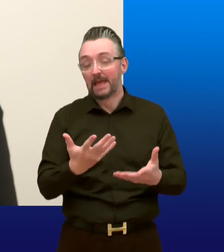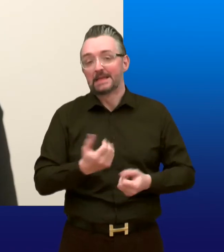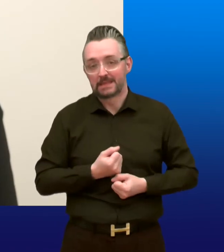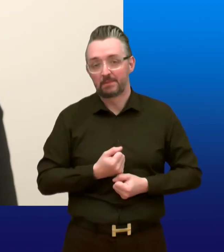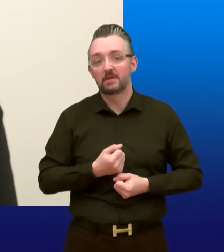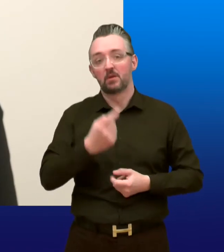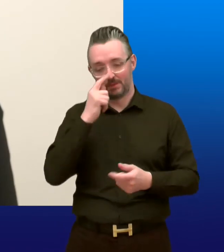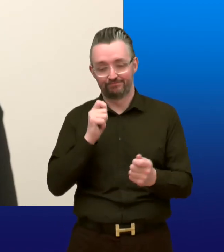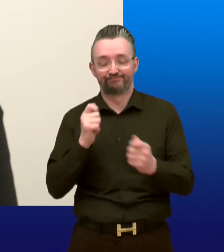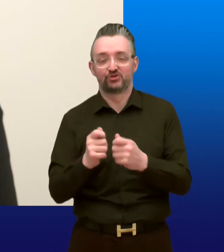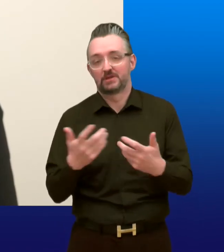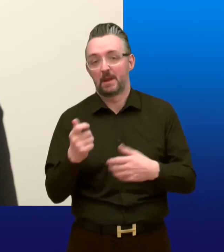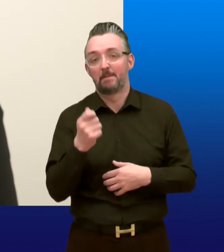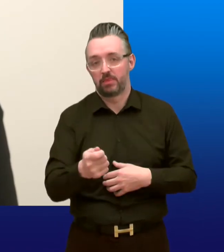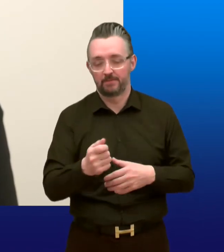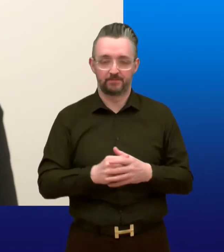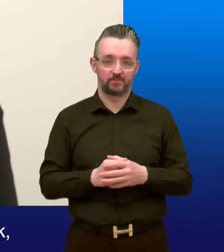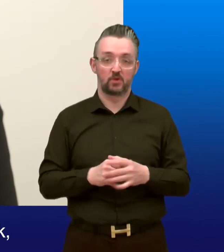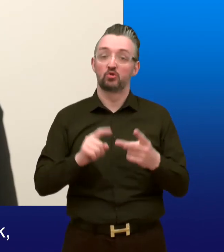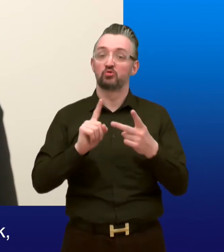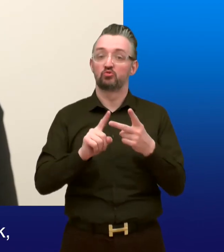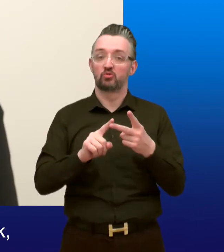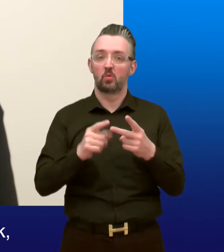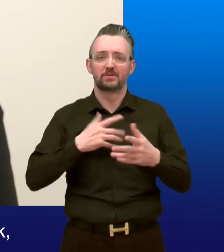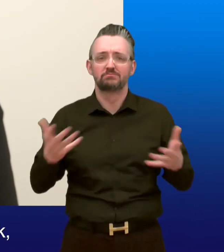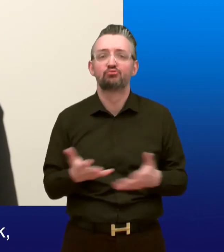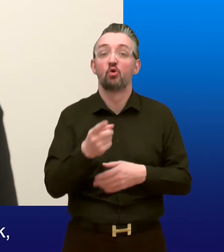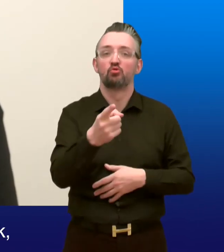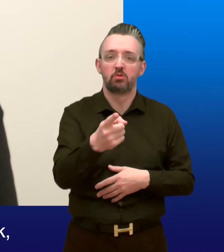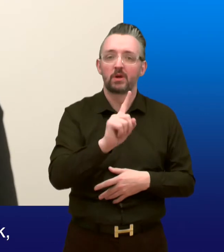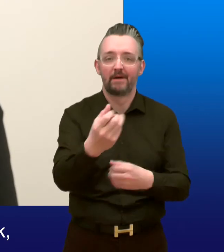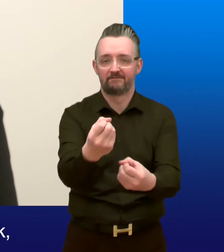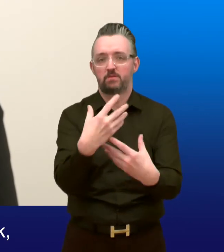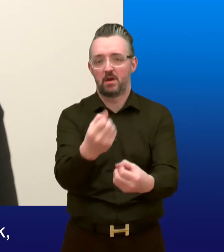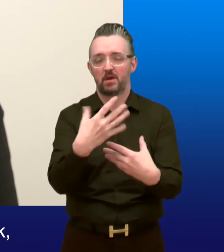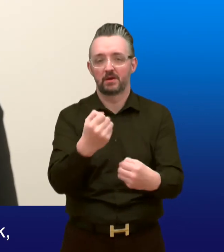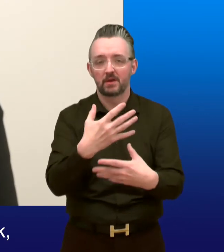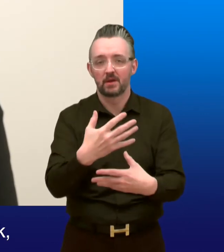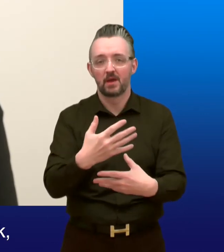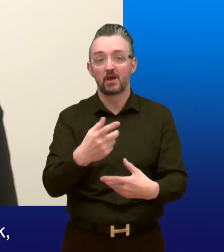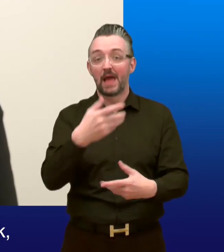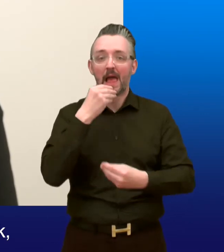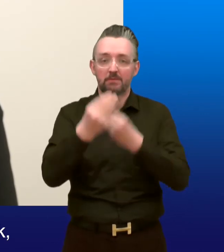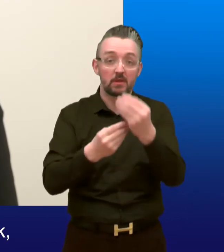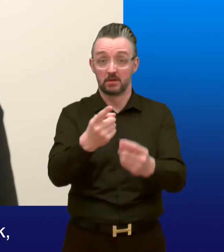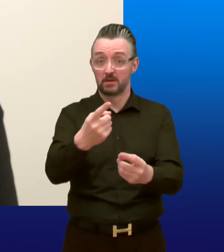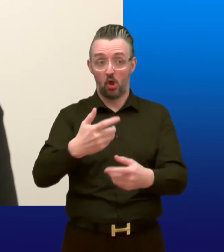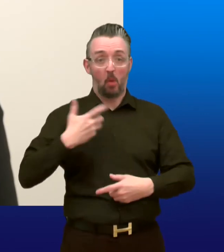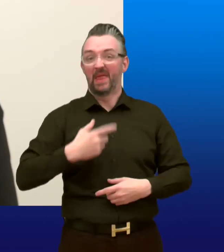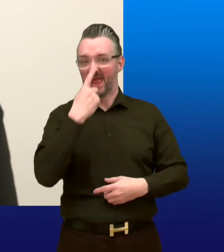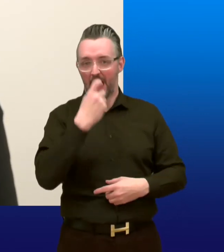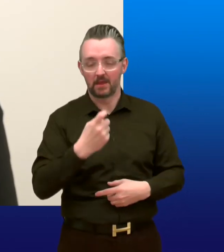complaints and appeal decisions. 2. Encourage you to provide feedback, explain how you can complain